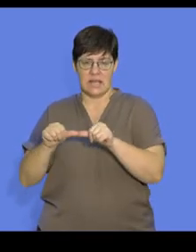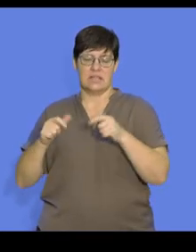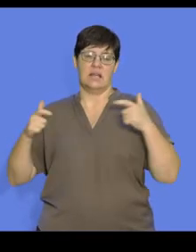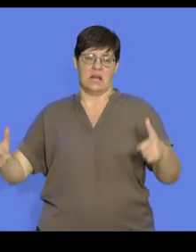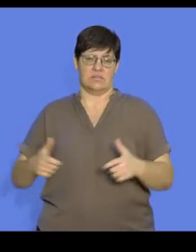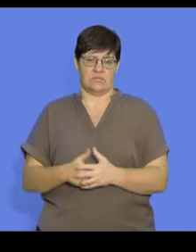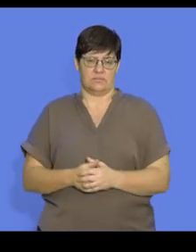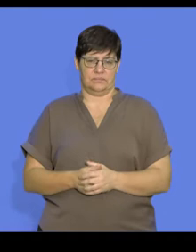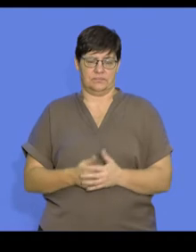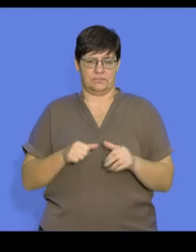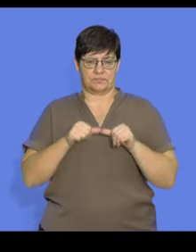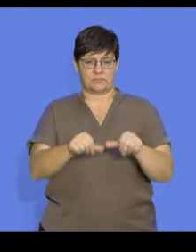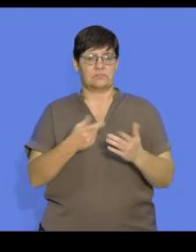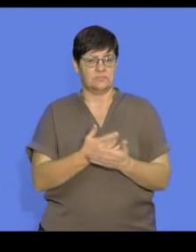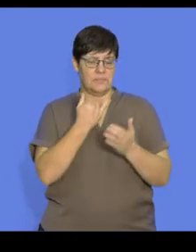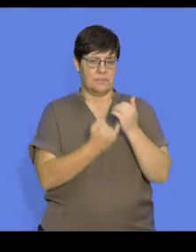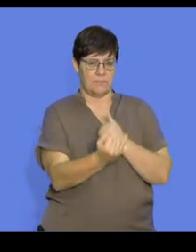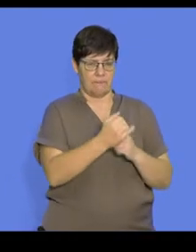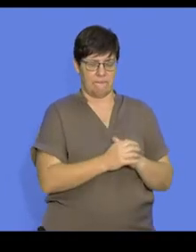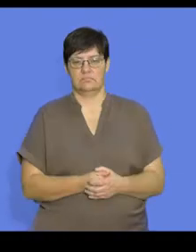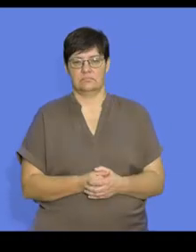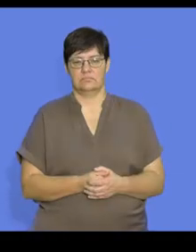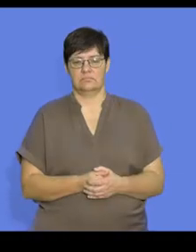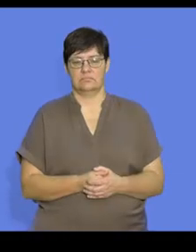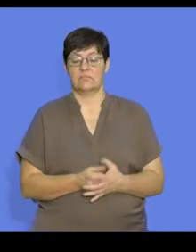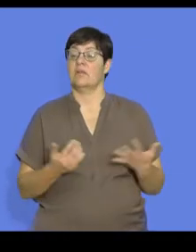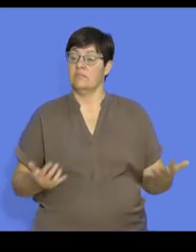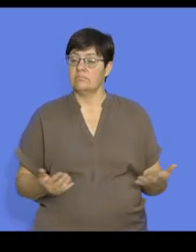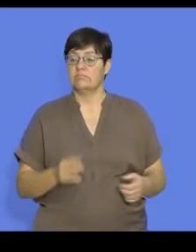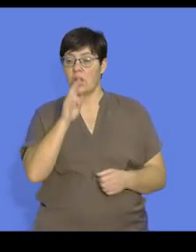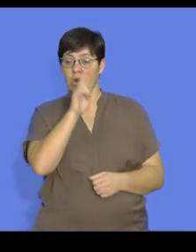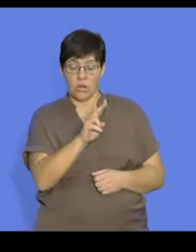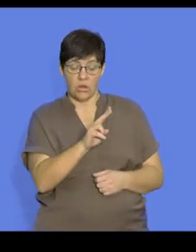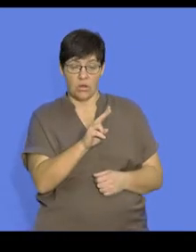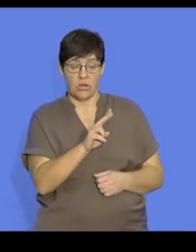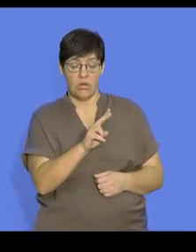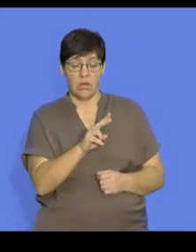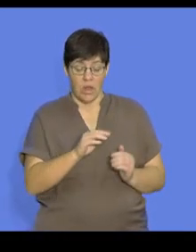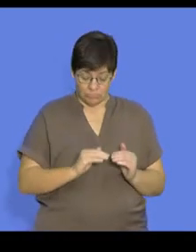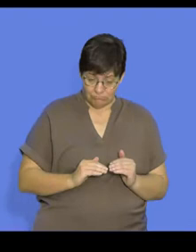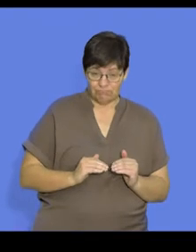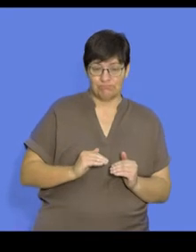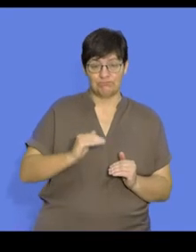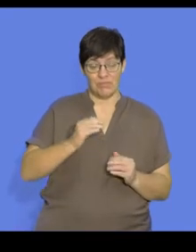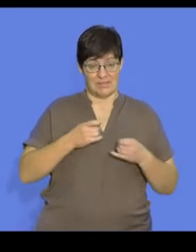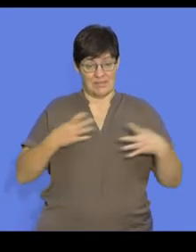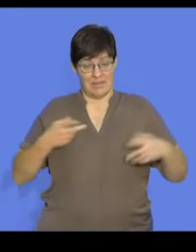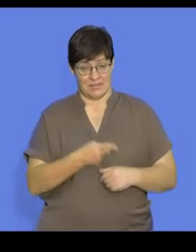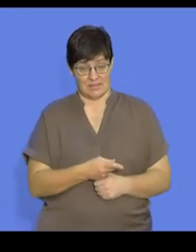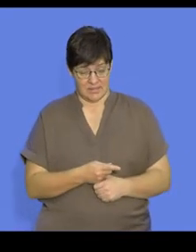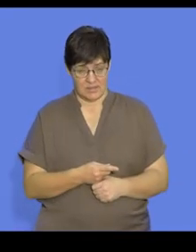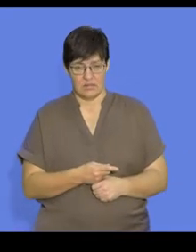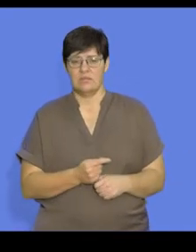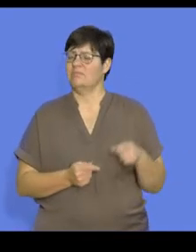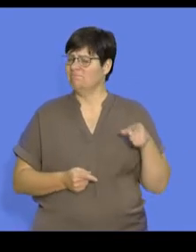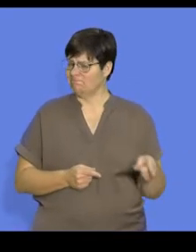sizes and they're capable of surviving independently. If we look at the onset of maturity, In R strategy species,